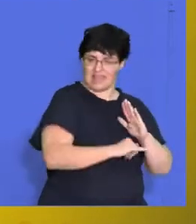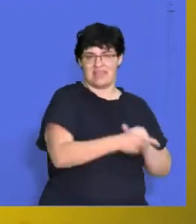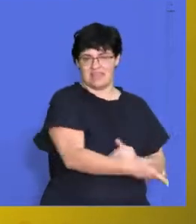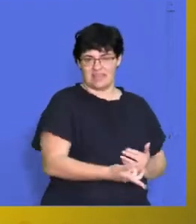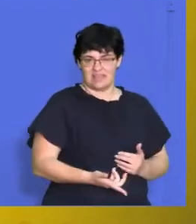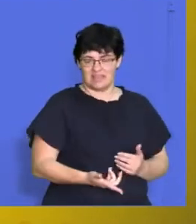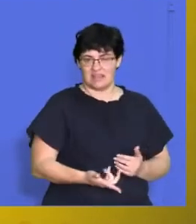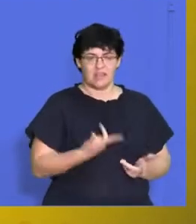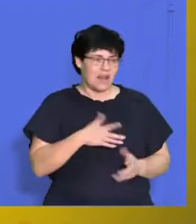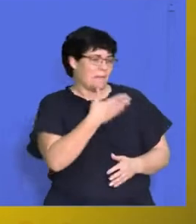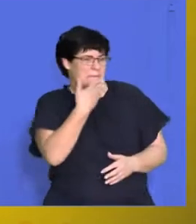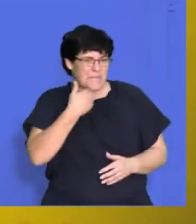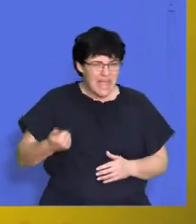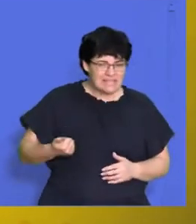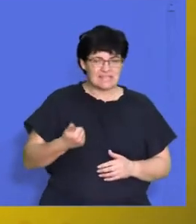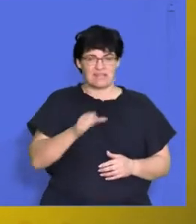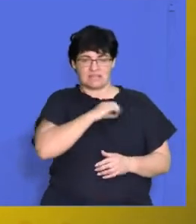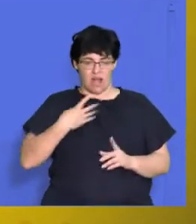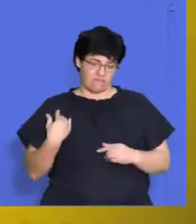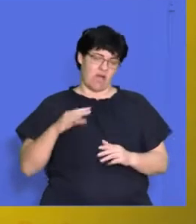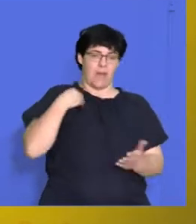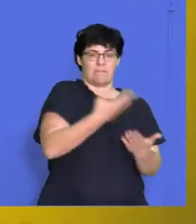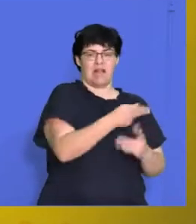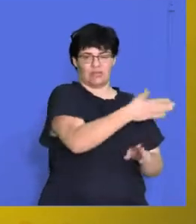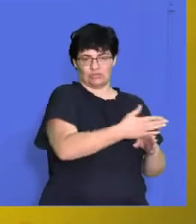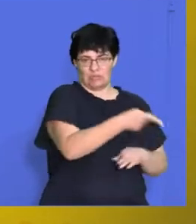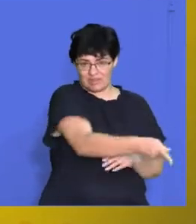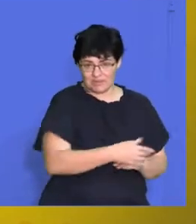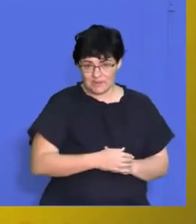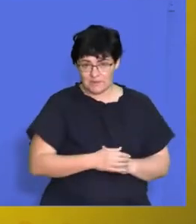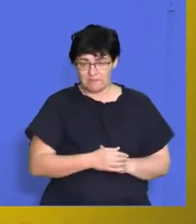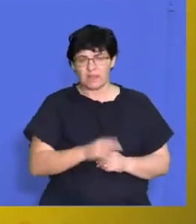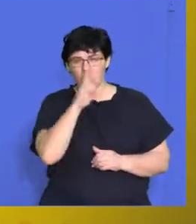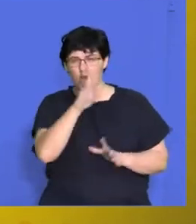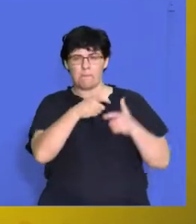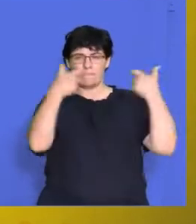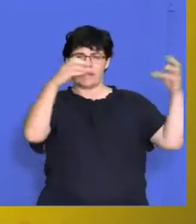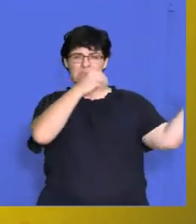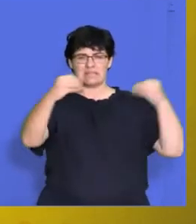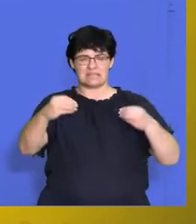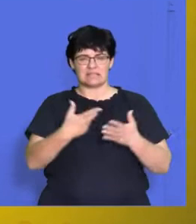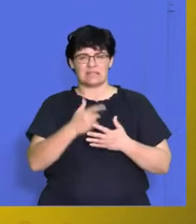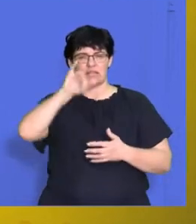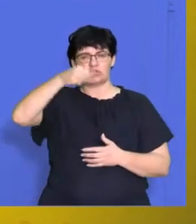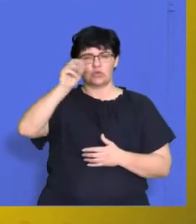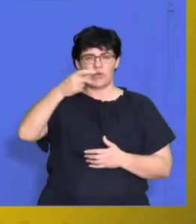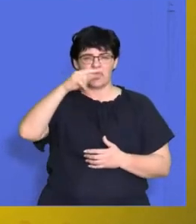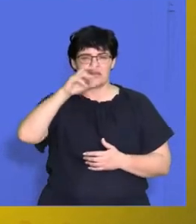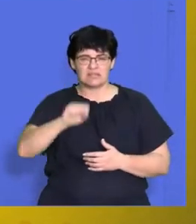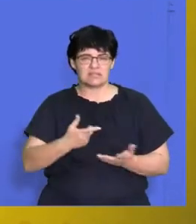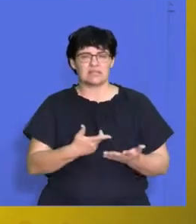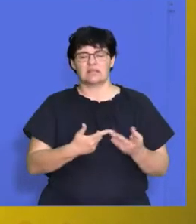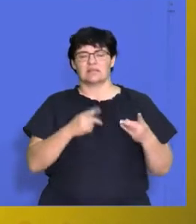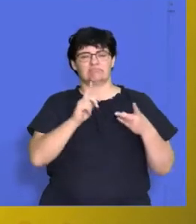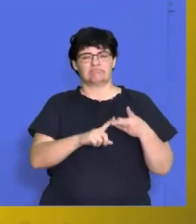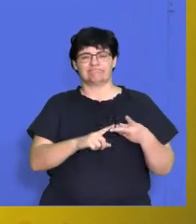going to get the best employees. So if you look at some of the big corporate giants in Silicon Valley,